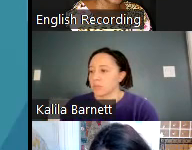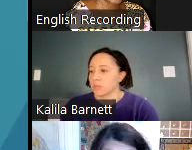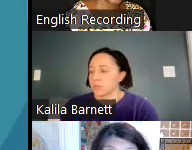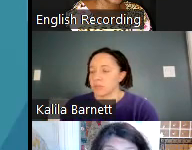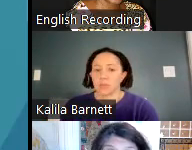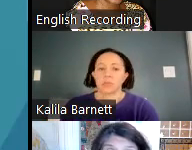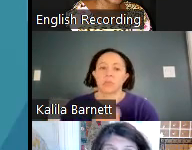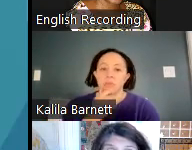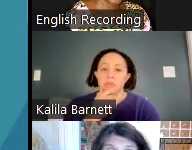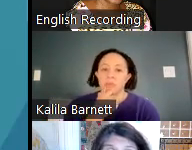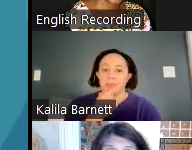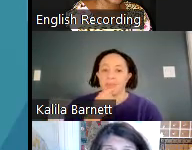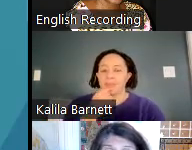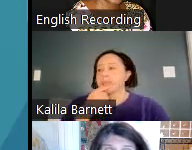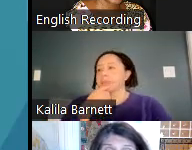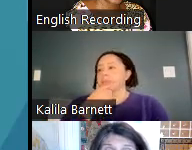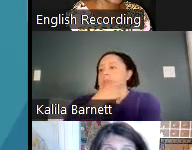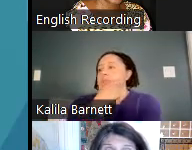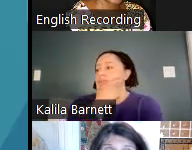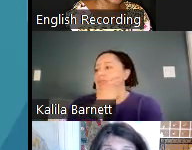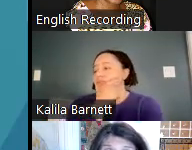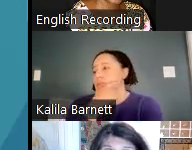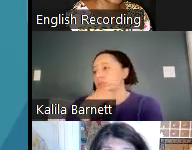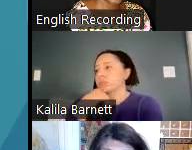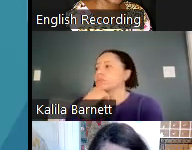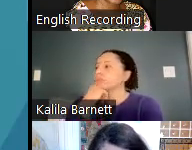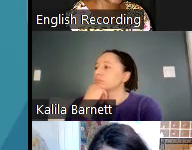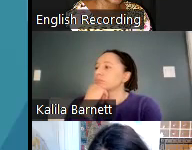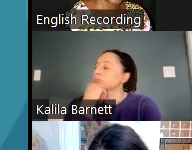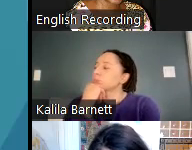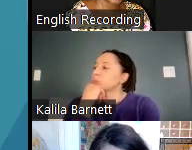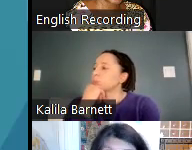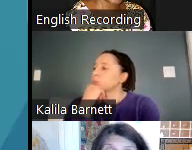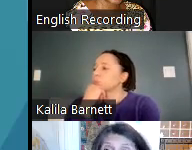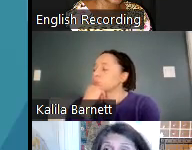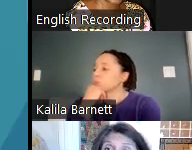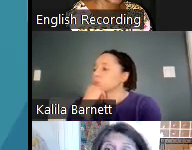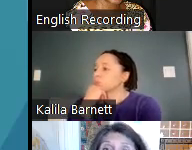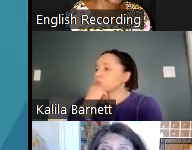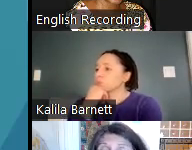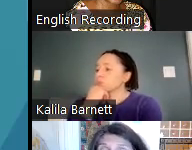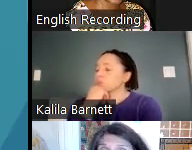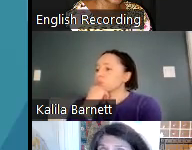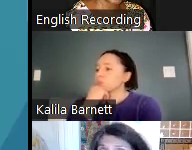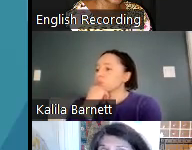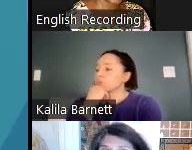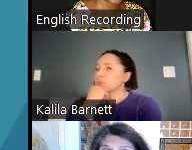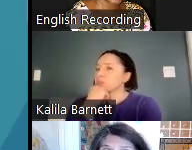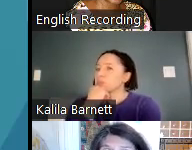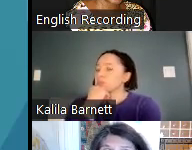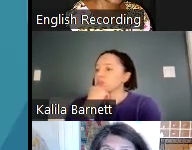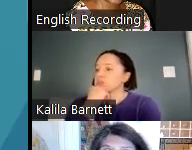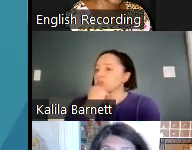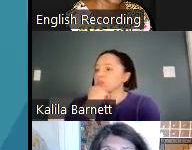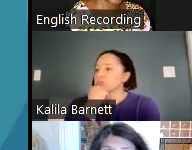last chance we'll have to to talk about the limited English proficiency criteria. But let's at least begin and then and